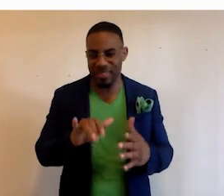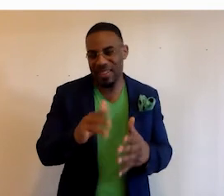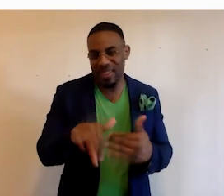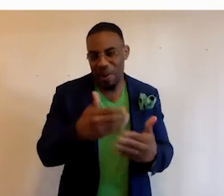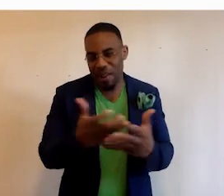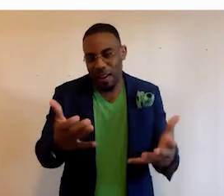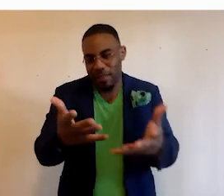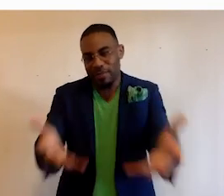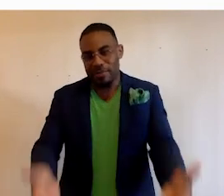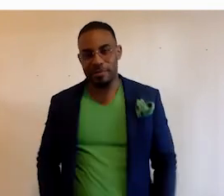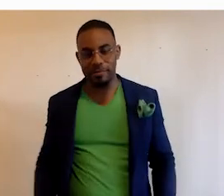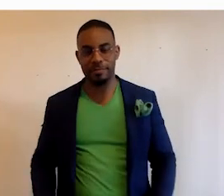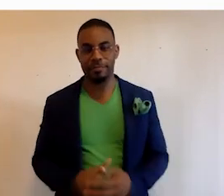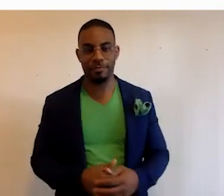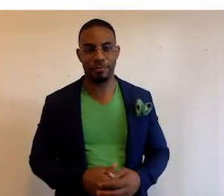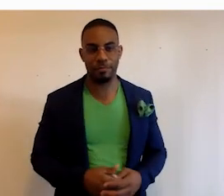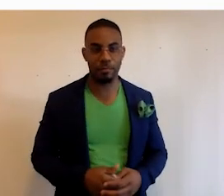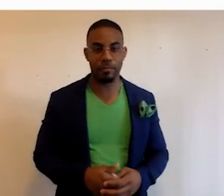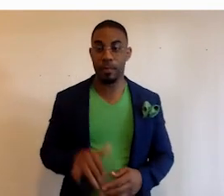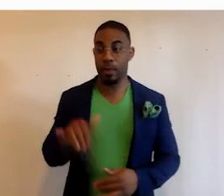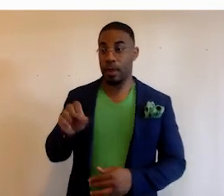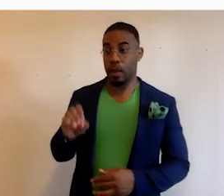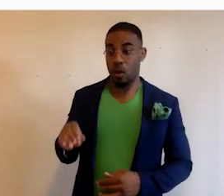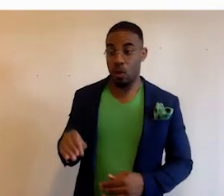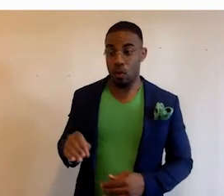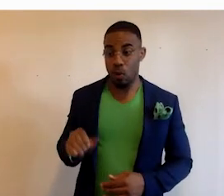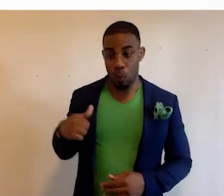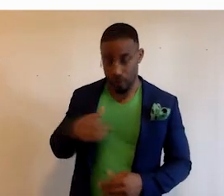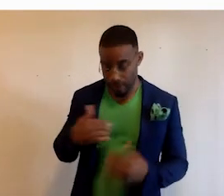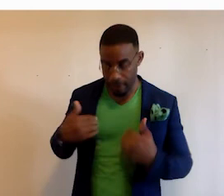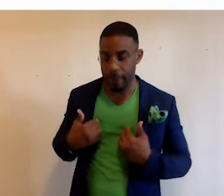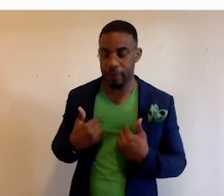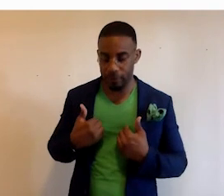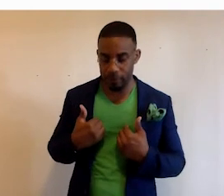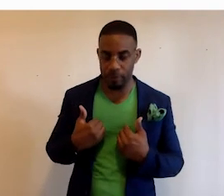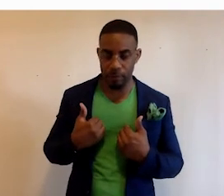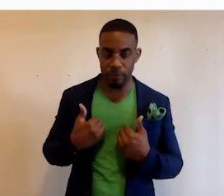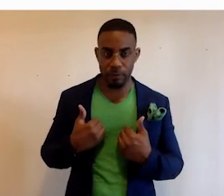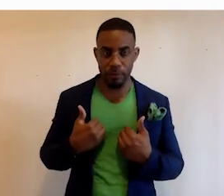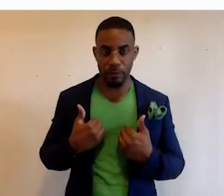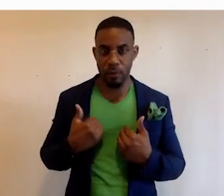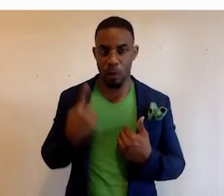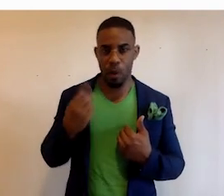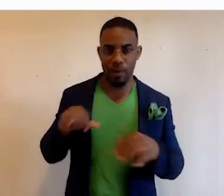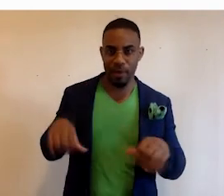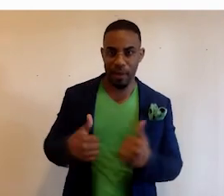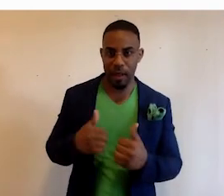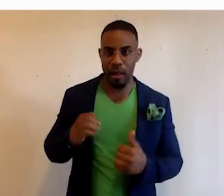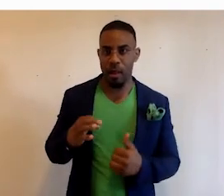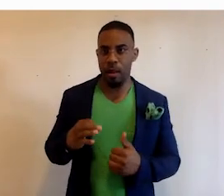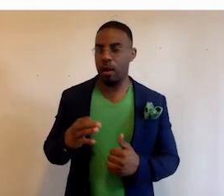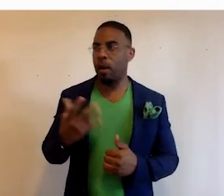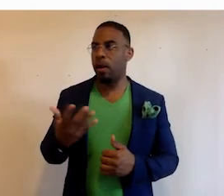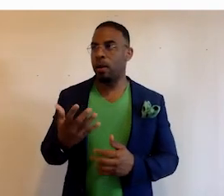so there's a whole lot Dale can probably speak to. Yeah. So, you know, we have one of the challenges of